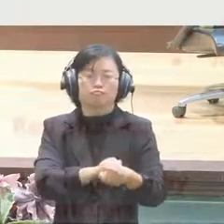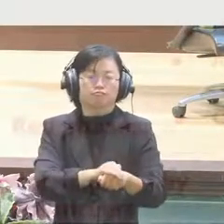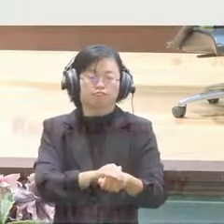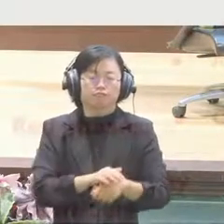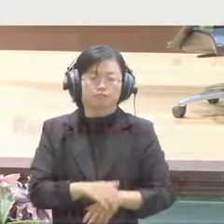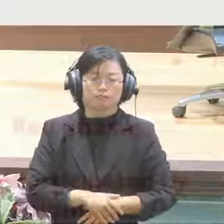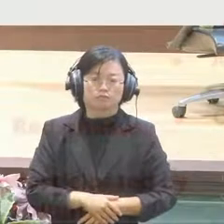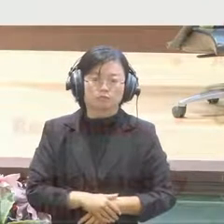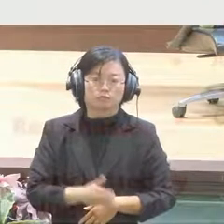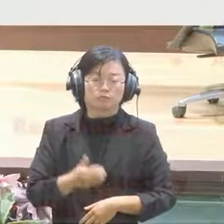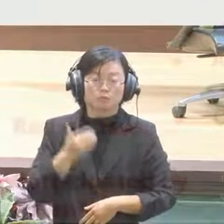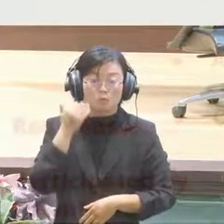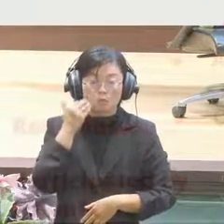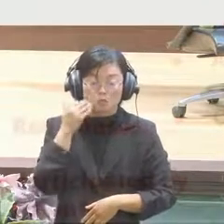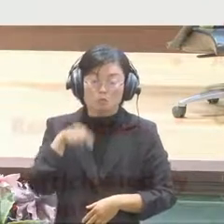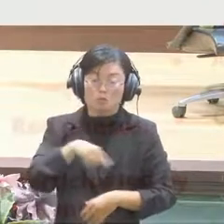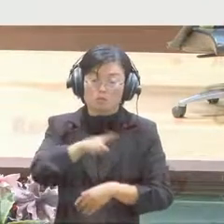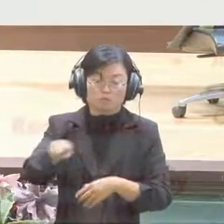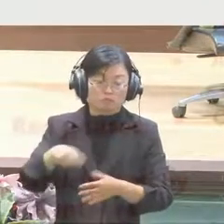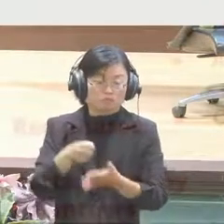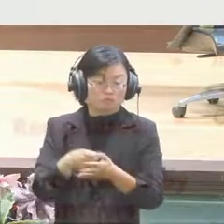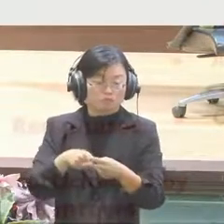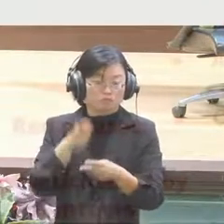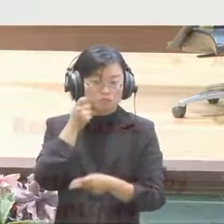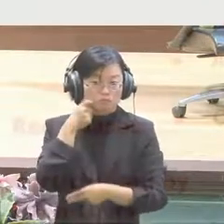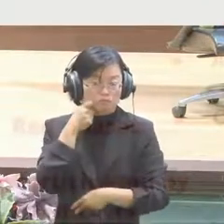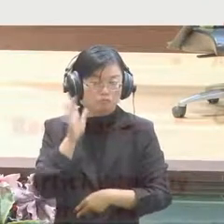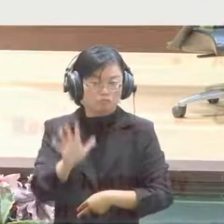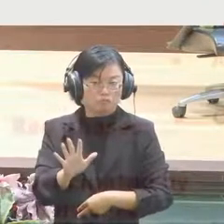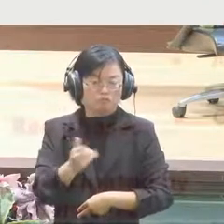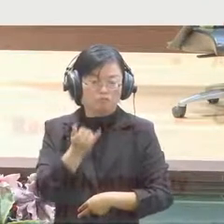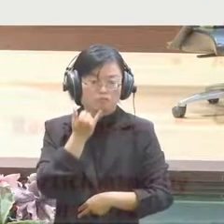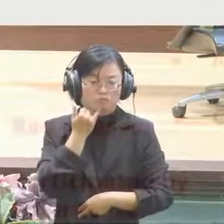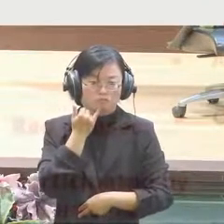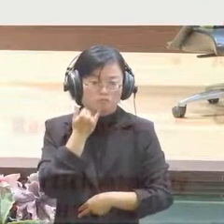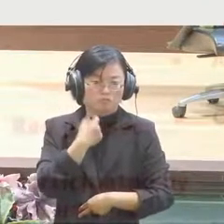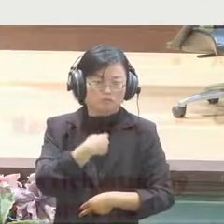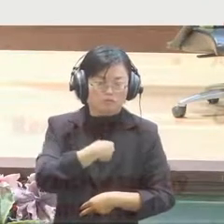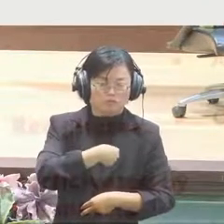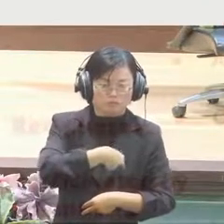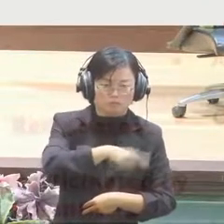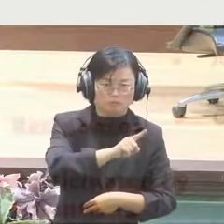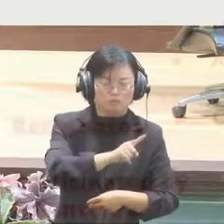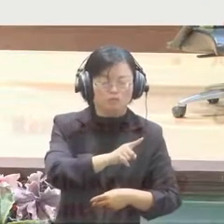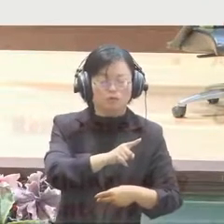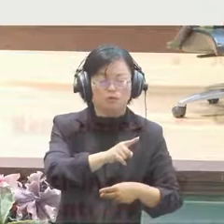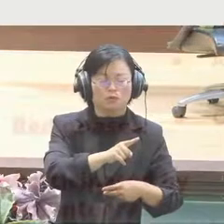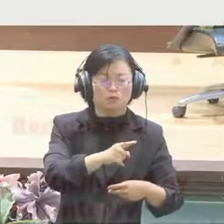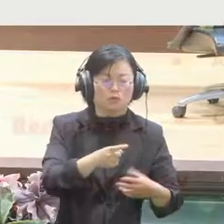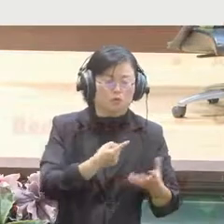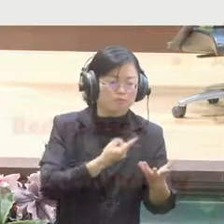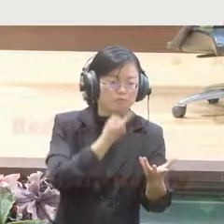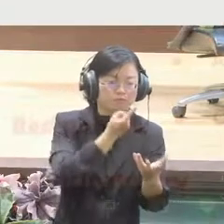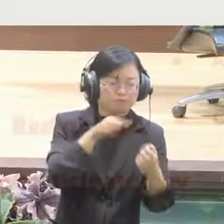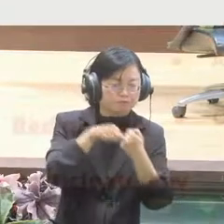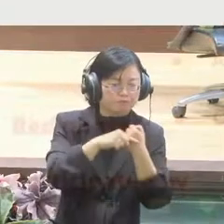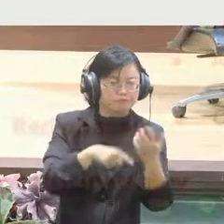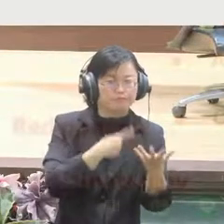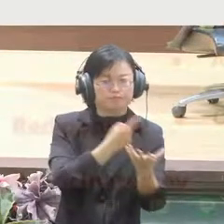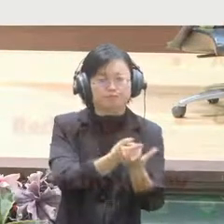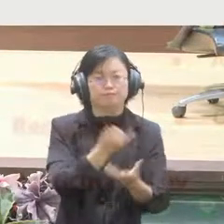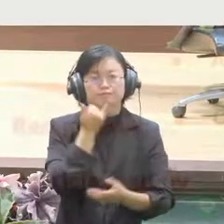proceed to the next stage for collaboration 2.0. They can do data verification. They can write our report and